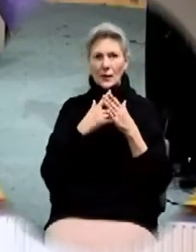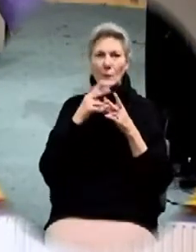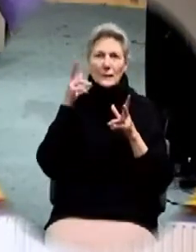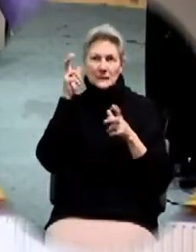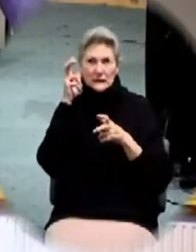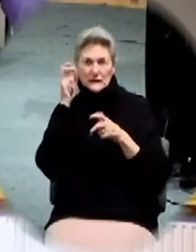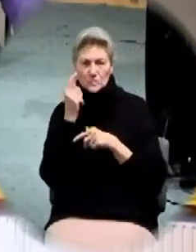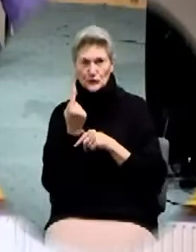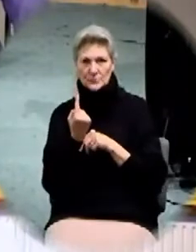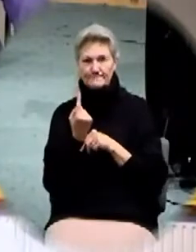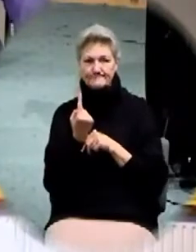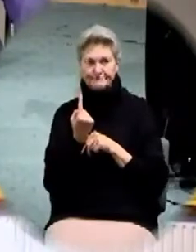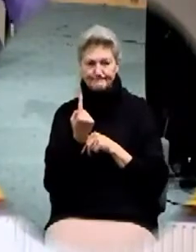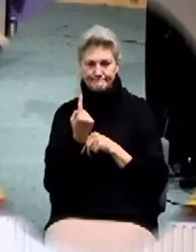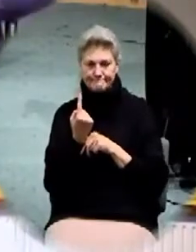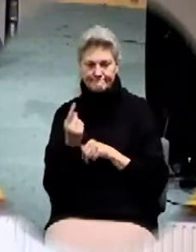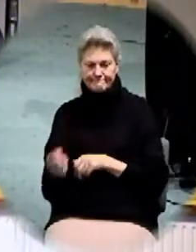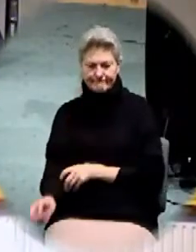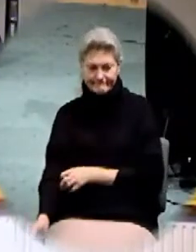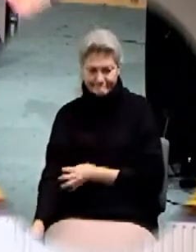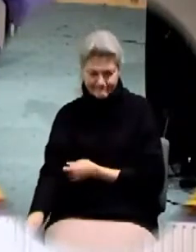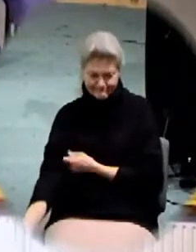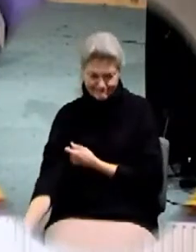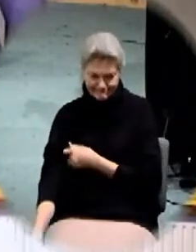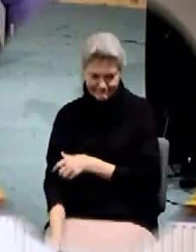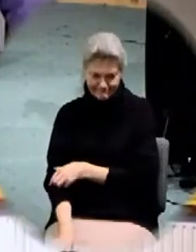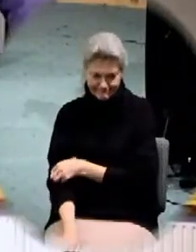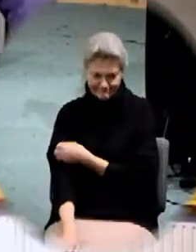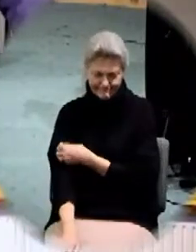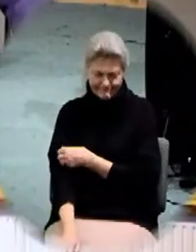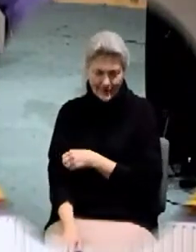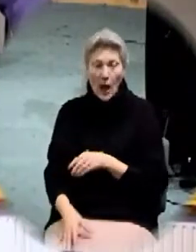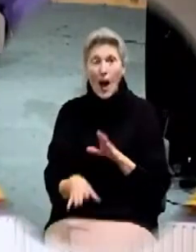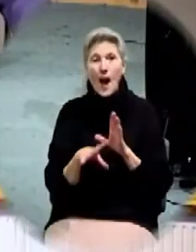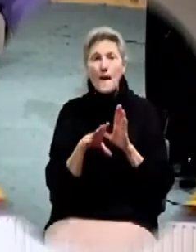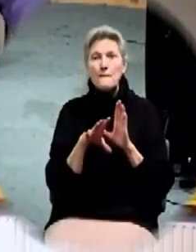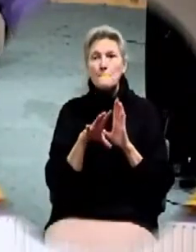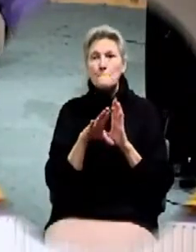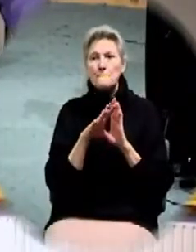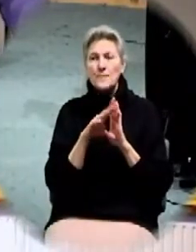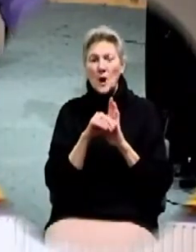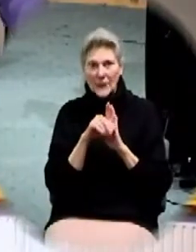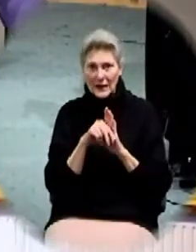a live broadcast this morning,